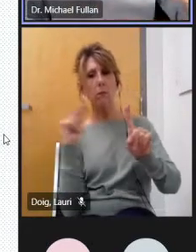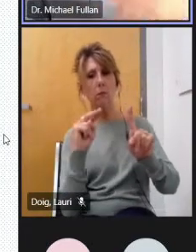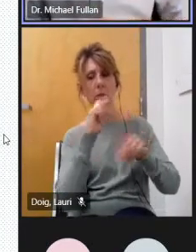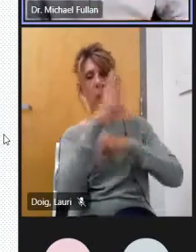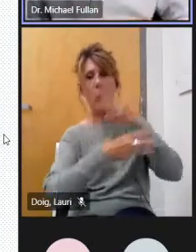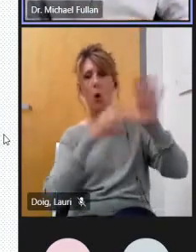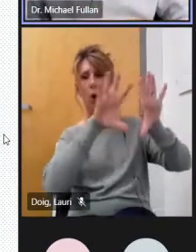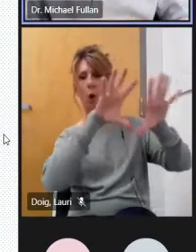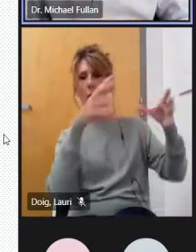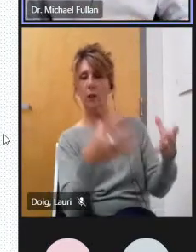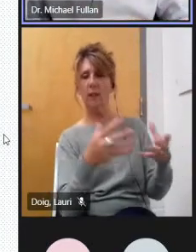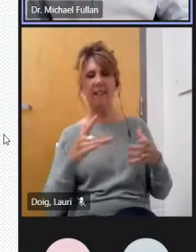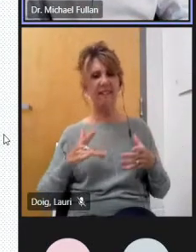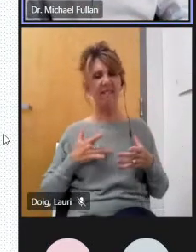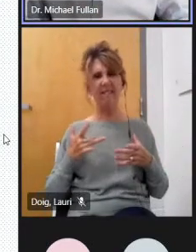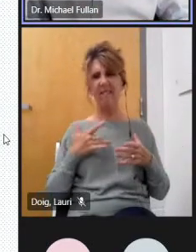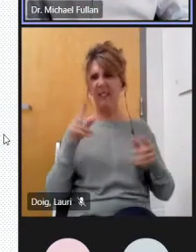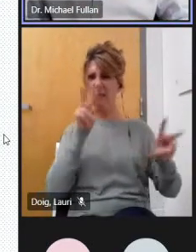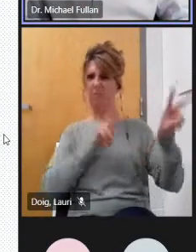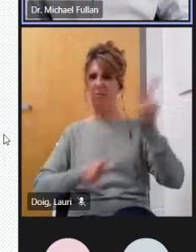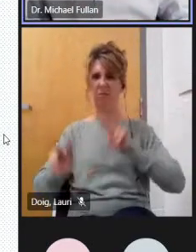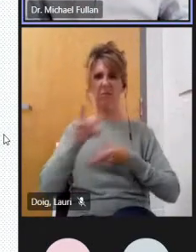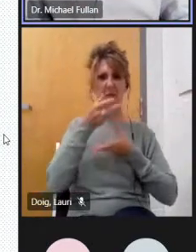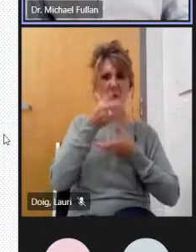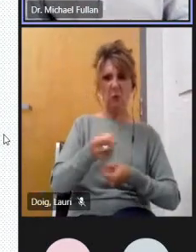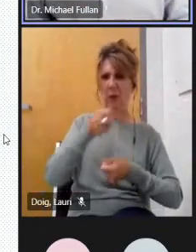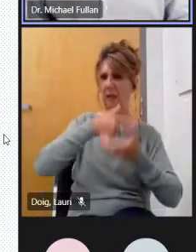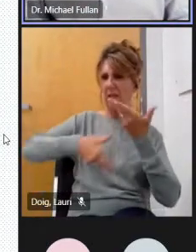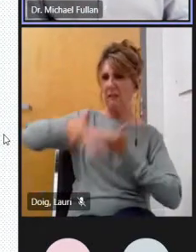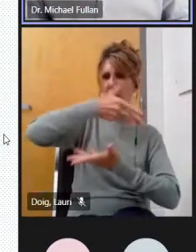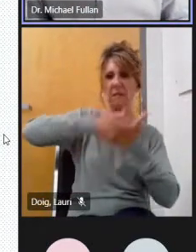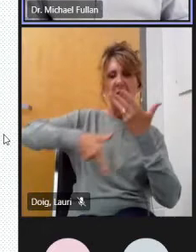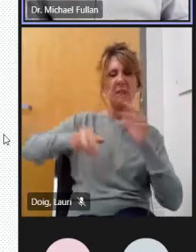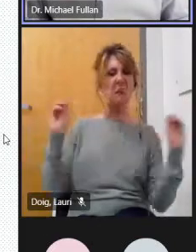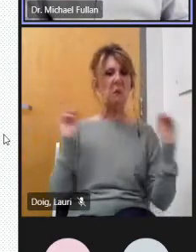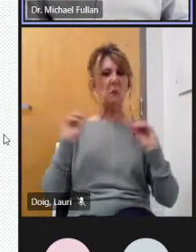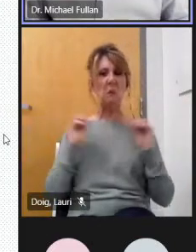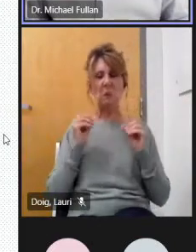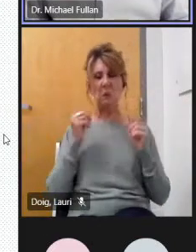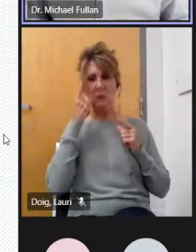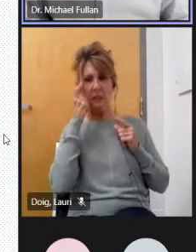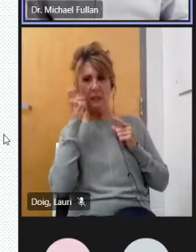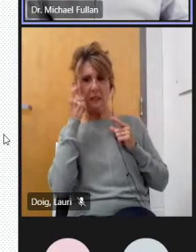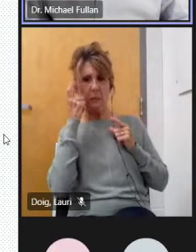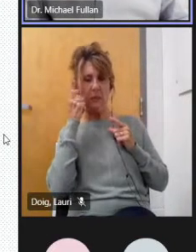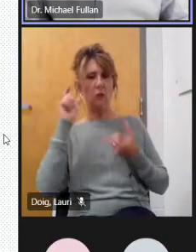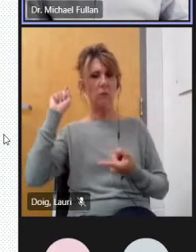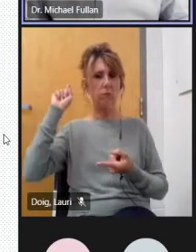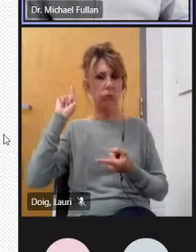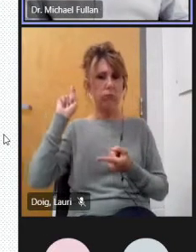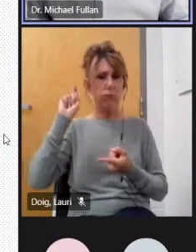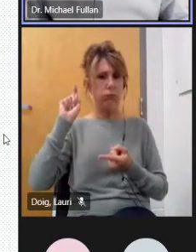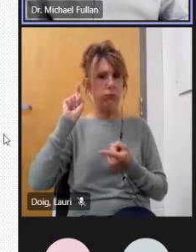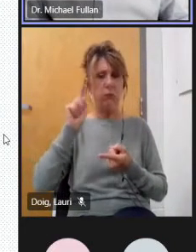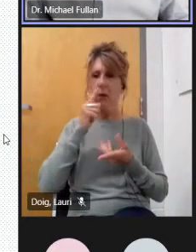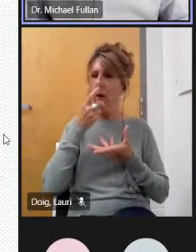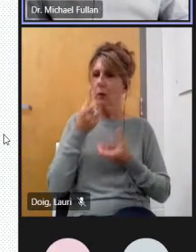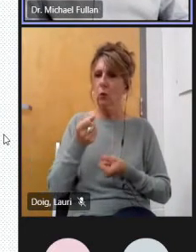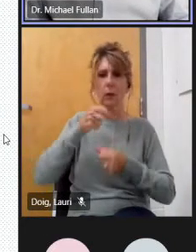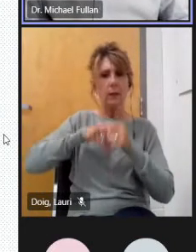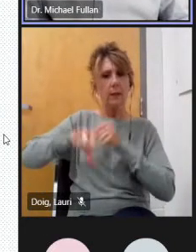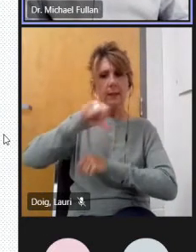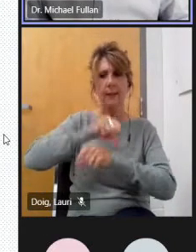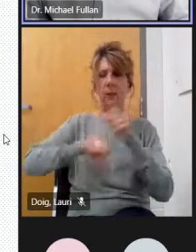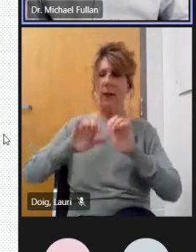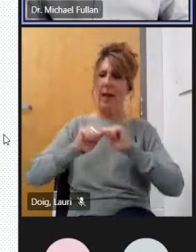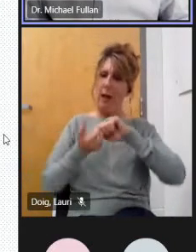thinking of people as trustworthy has gone from about 65 to 35 30 and it is still going down but what do you do about